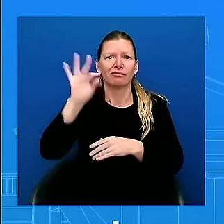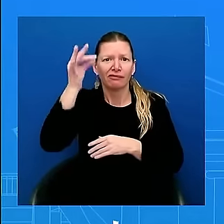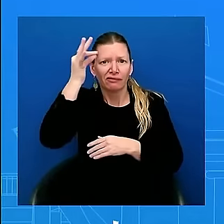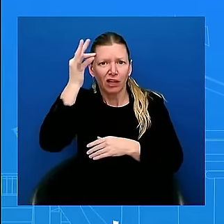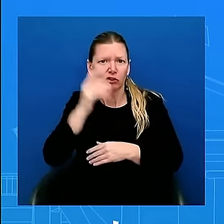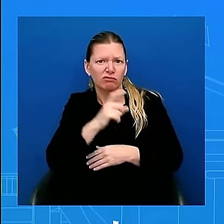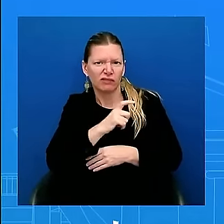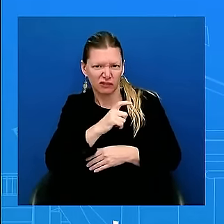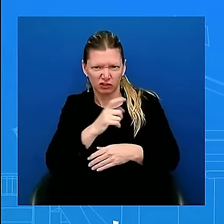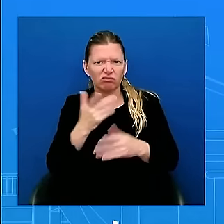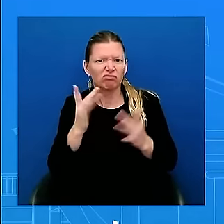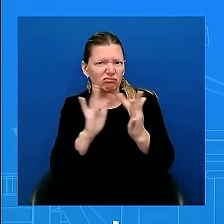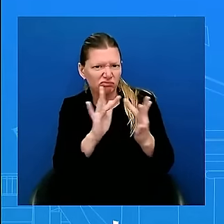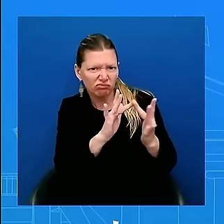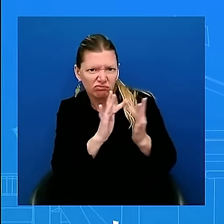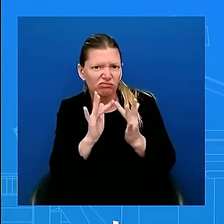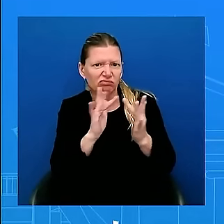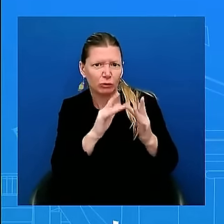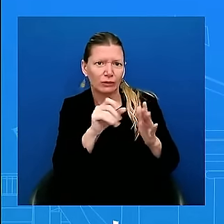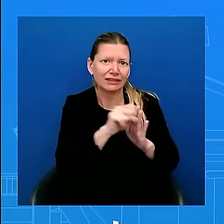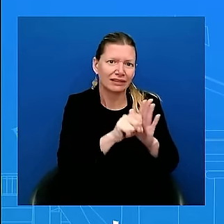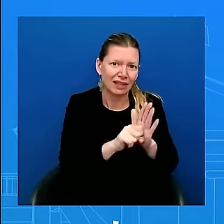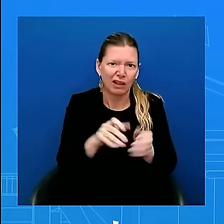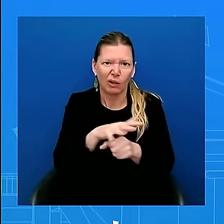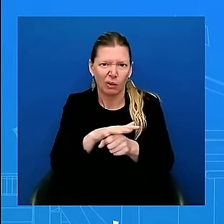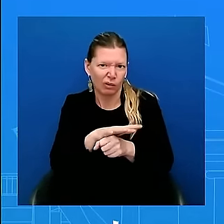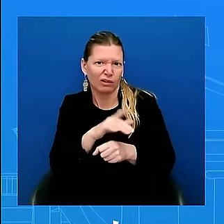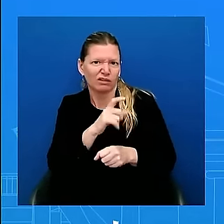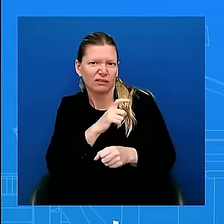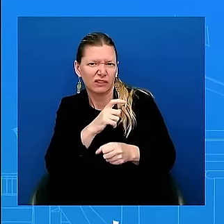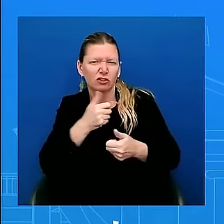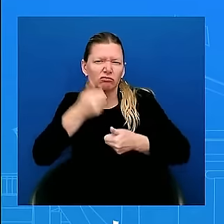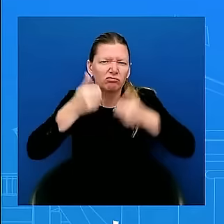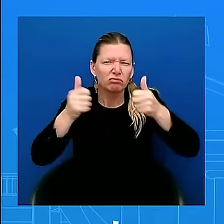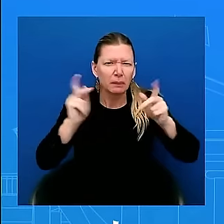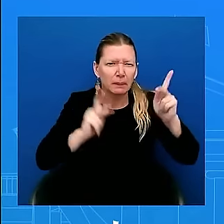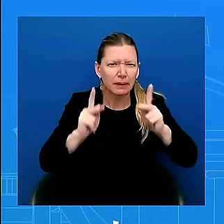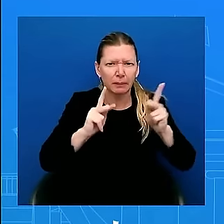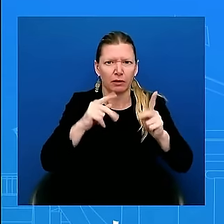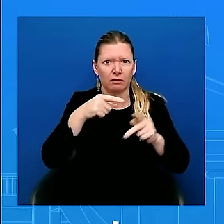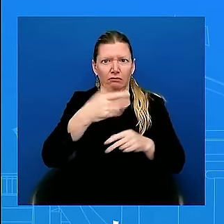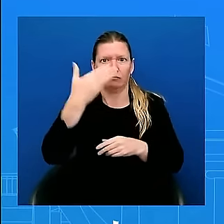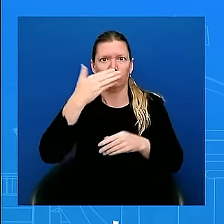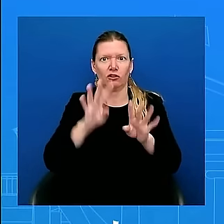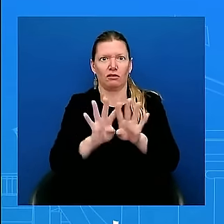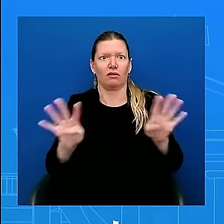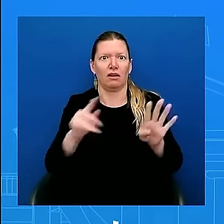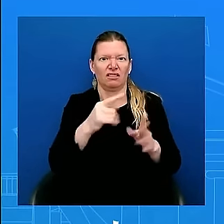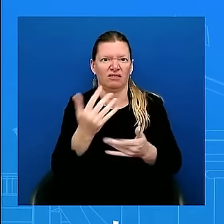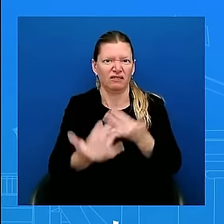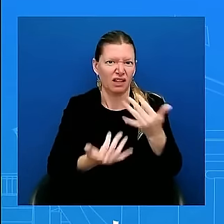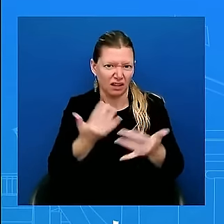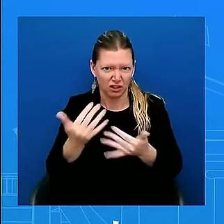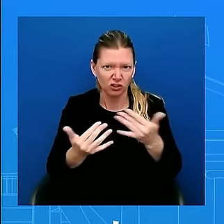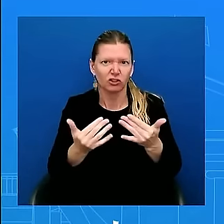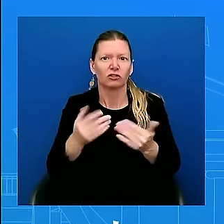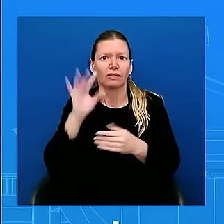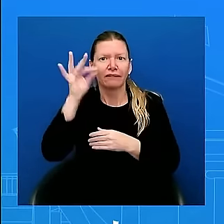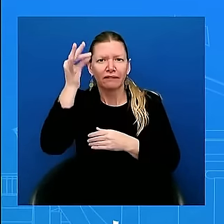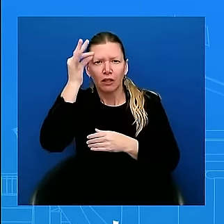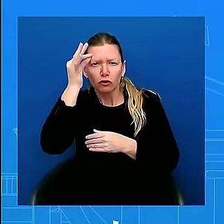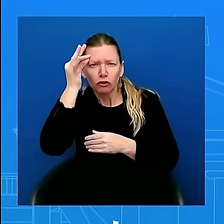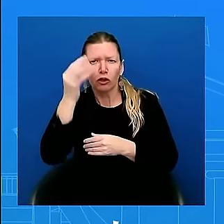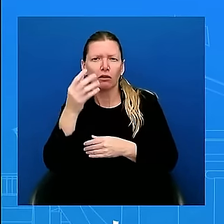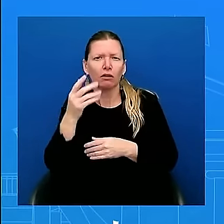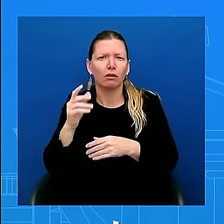6,800 federal personnel from the U.S. Forest Service and the Department of Interior are on the ground, helping to fight